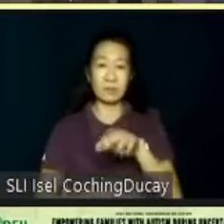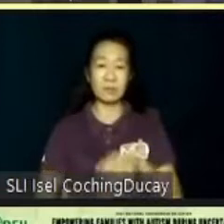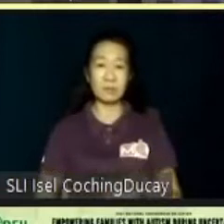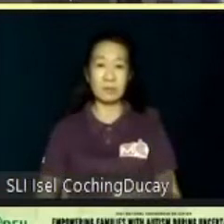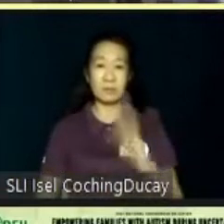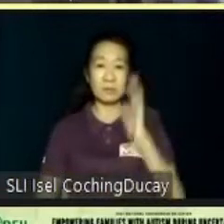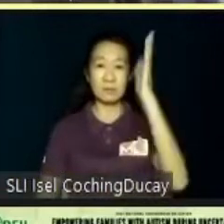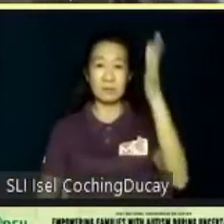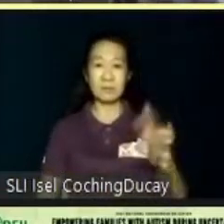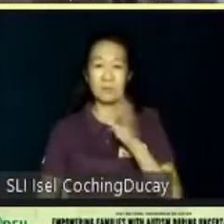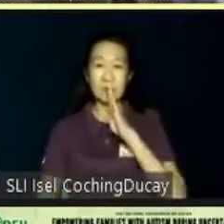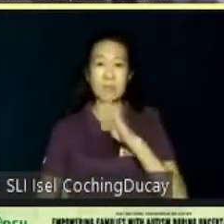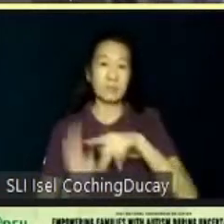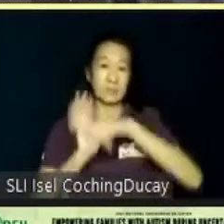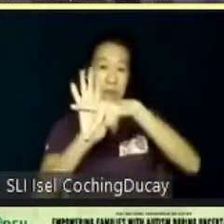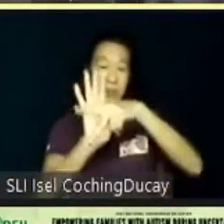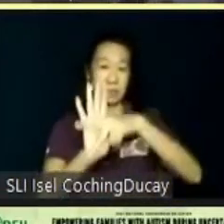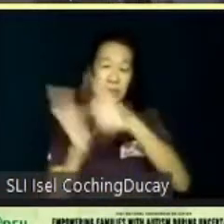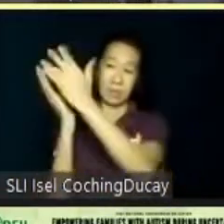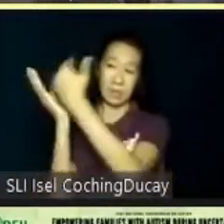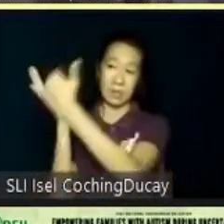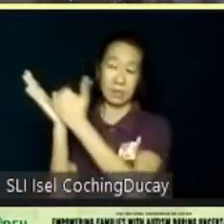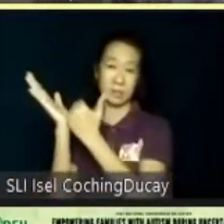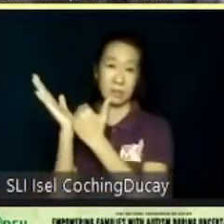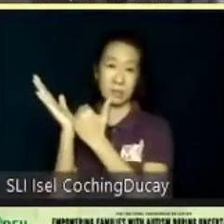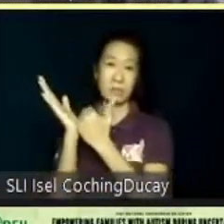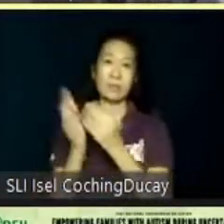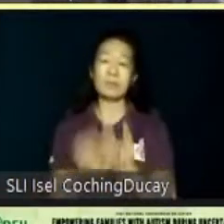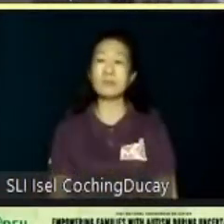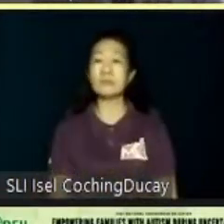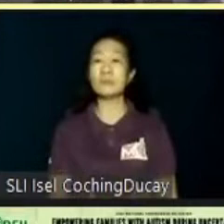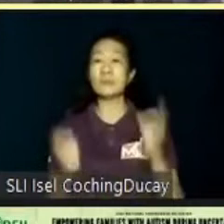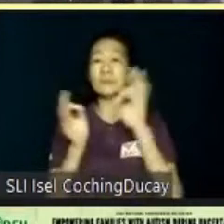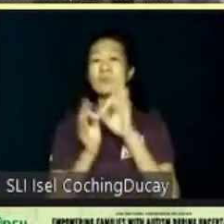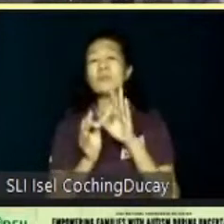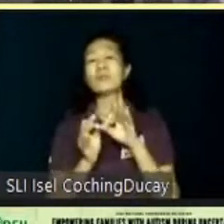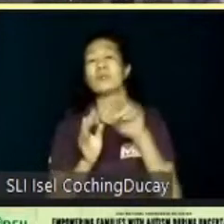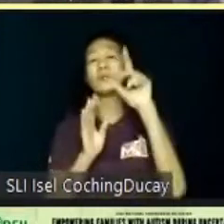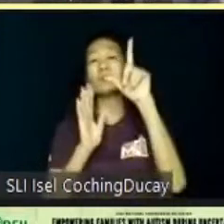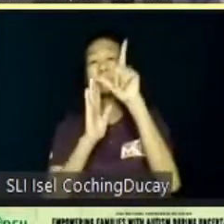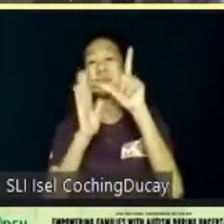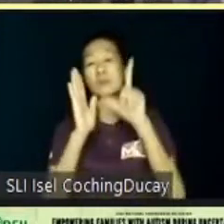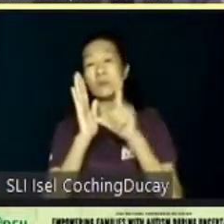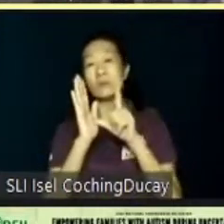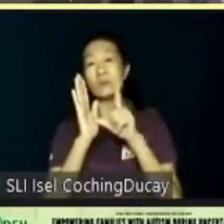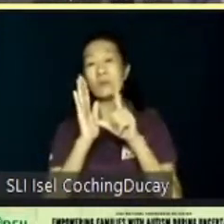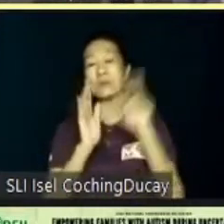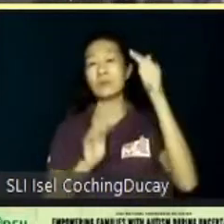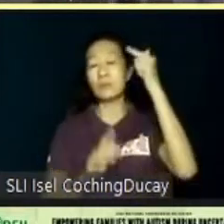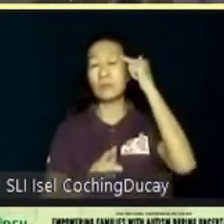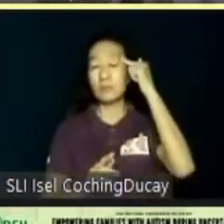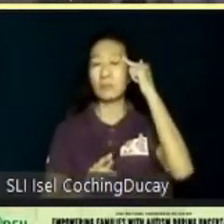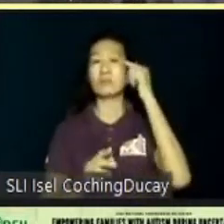presenting a list of pertinent pieces of legislation and state programs that disability